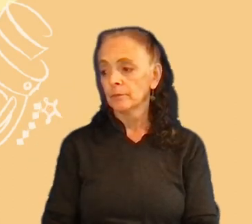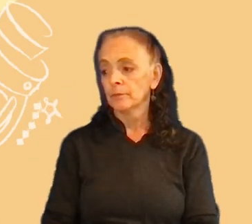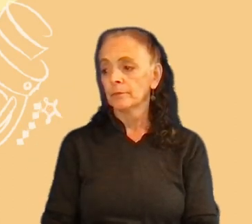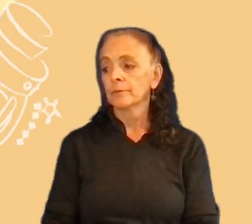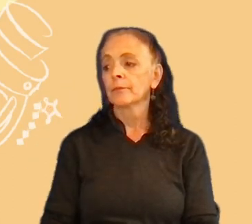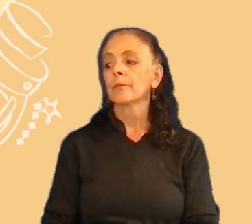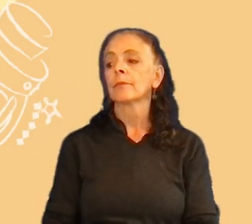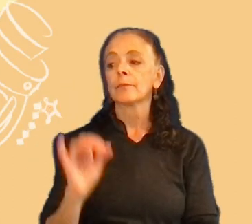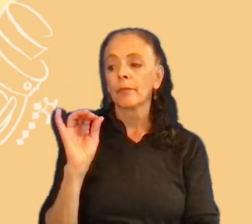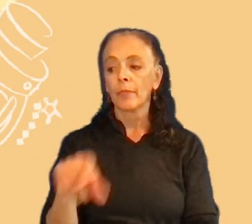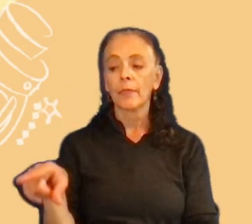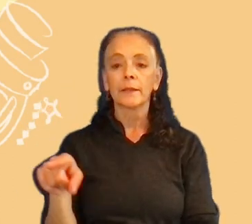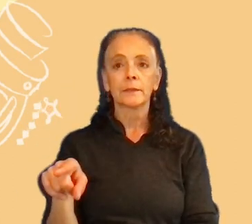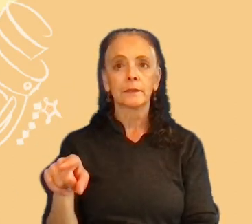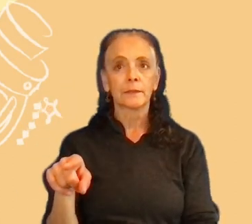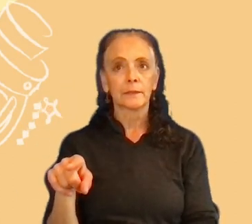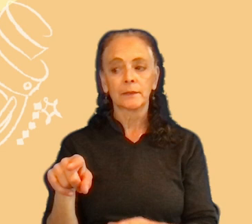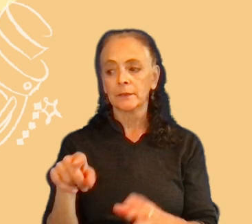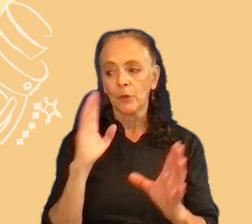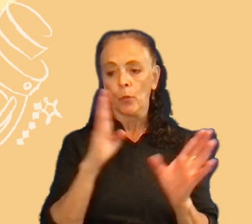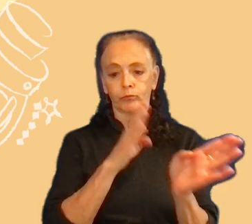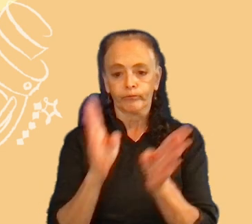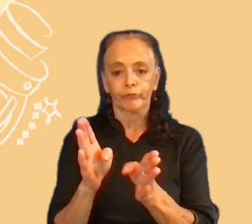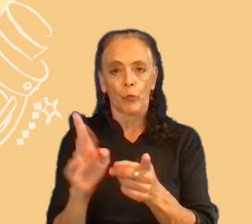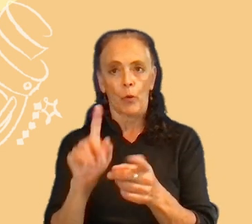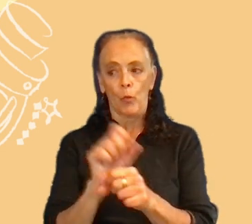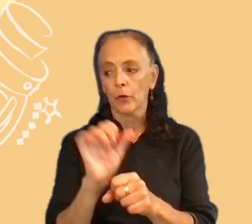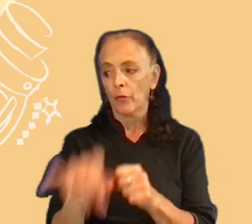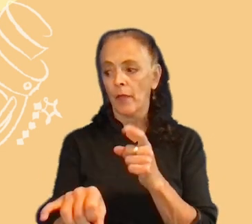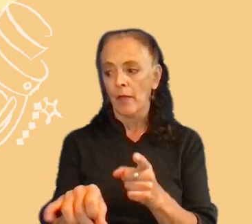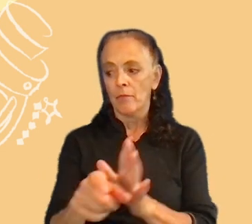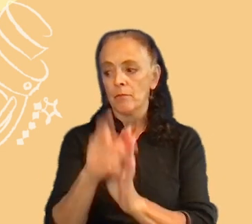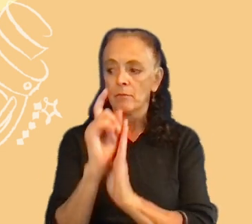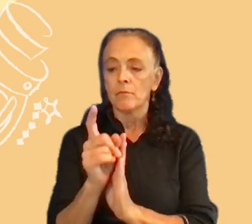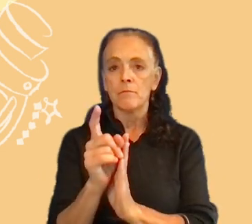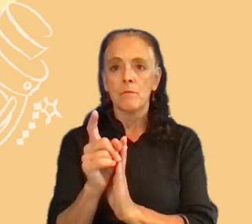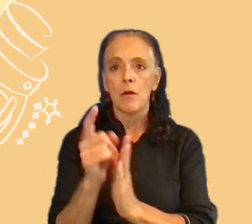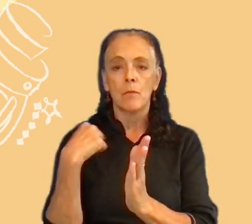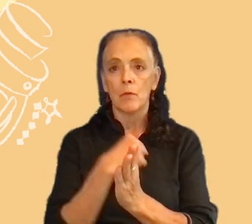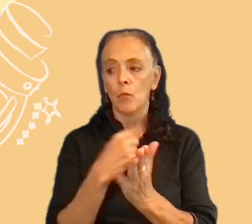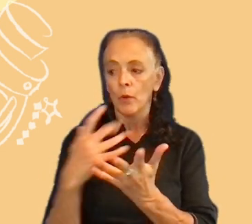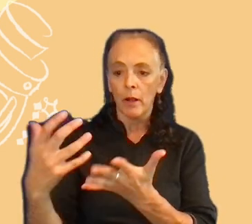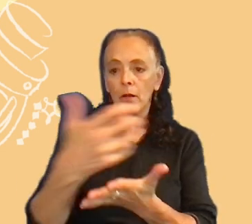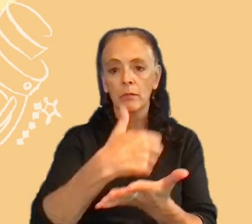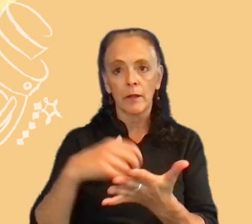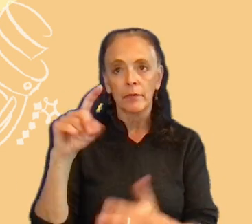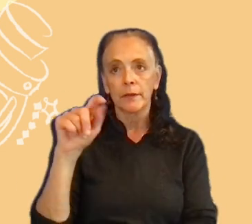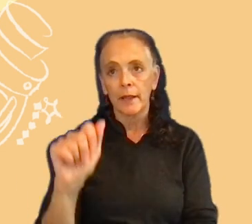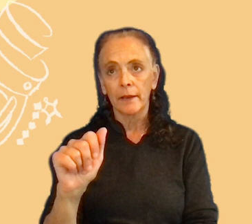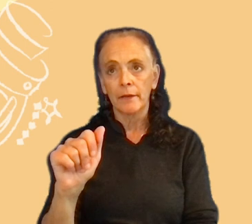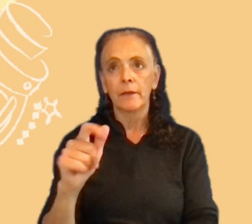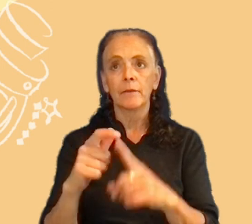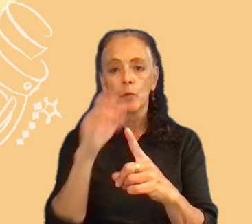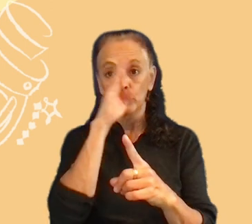This is the step of where we worked on that. This is the moment that we got all the data from Brazilian players,